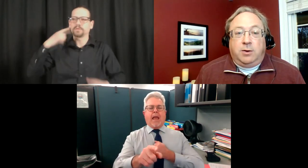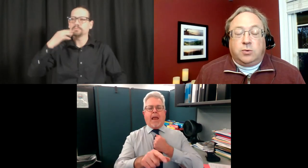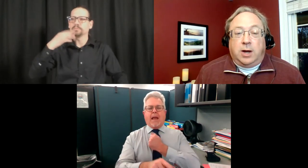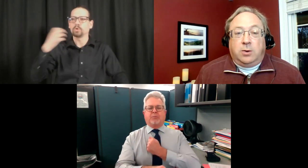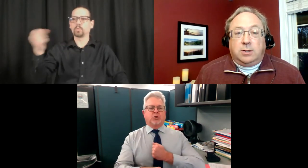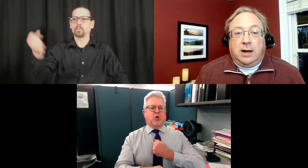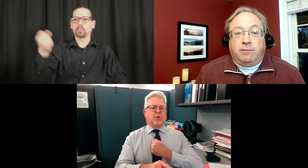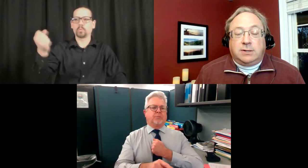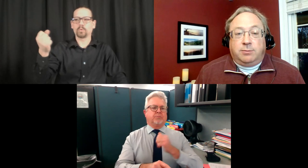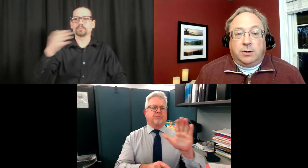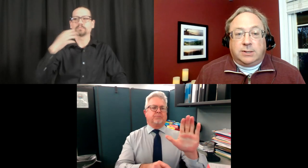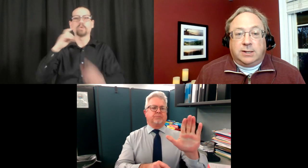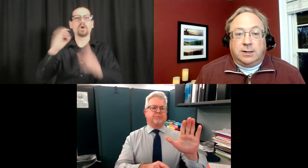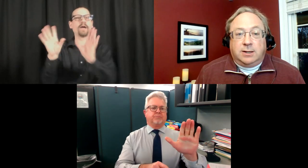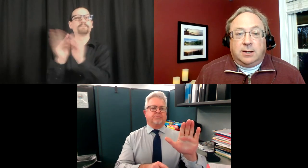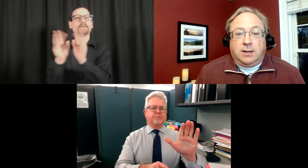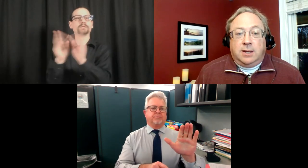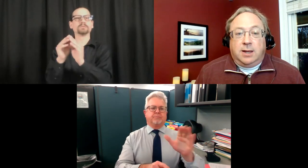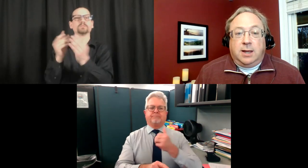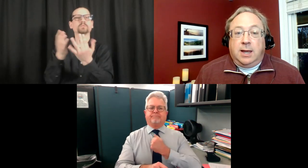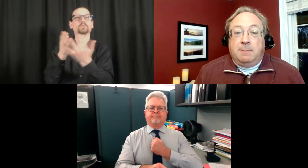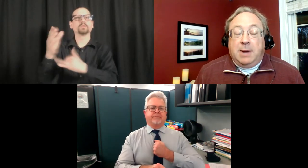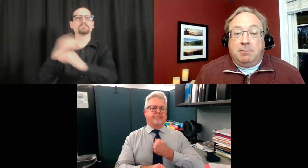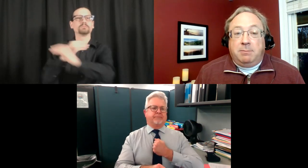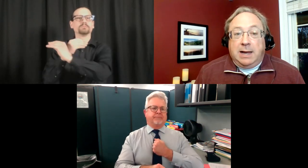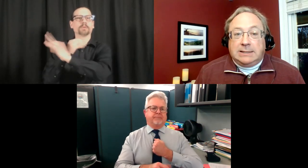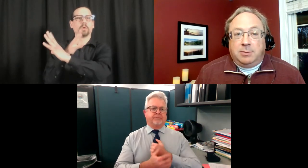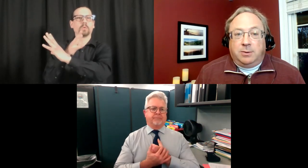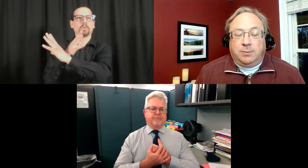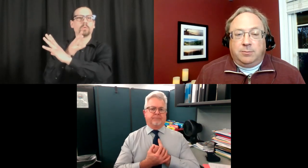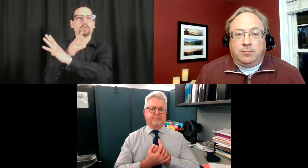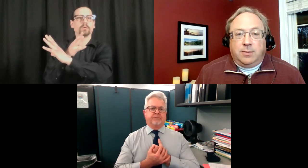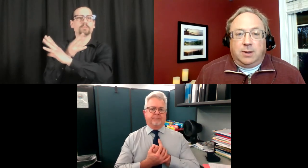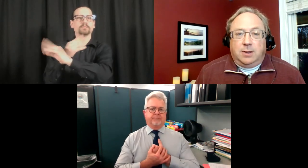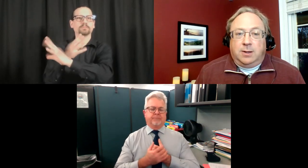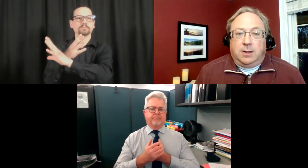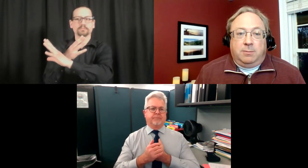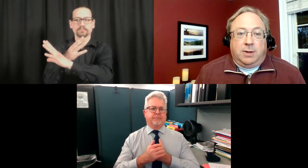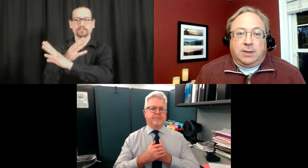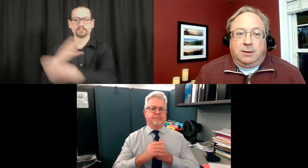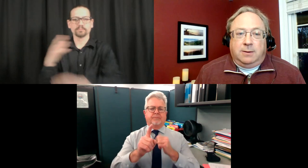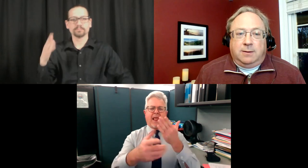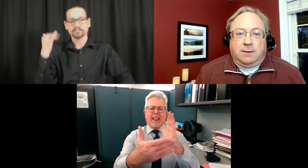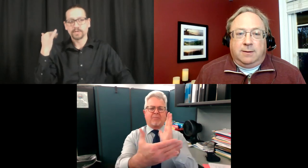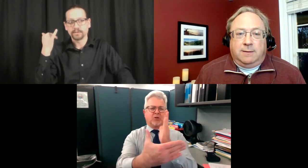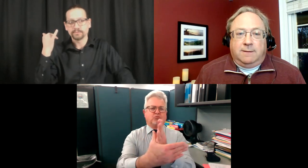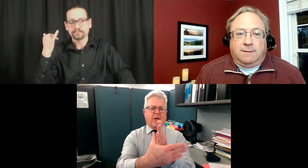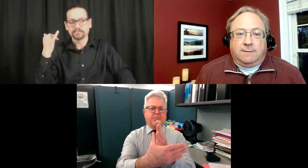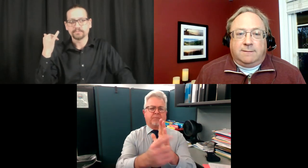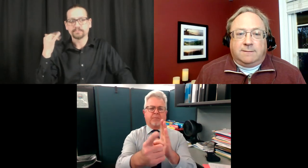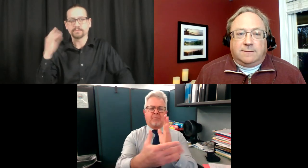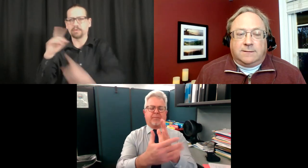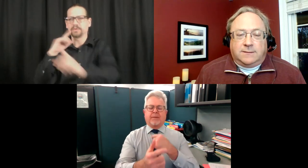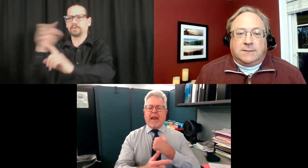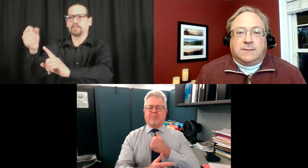if you try to hold a conference in person it might be possible sorry doctor um there's a